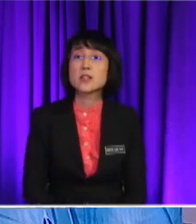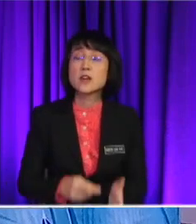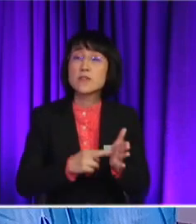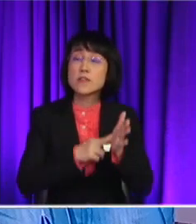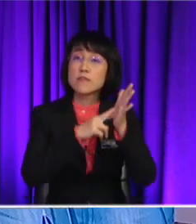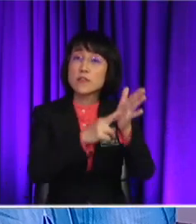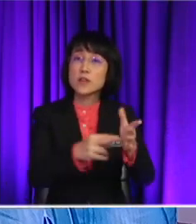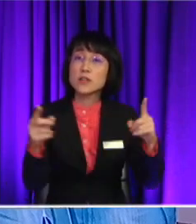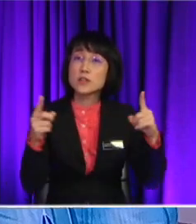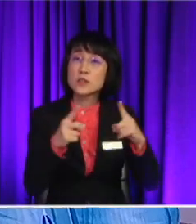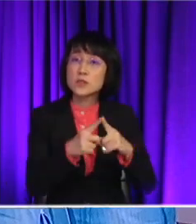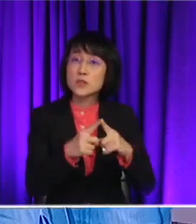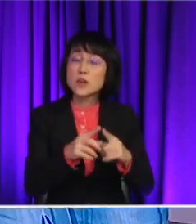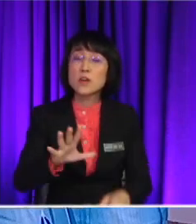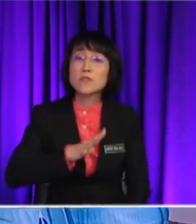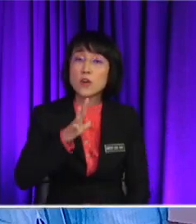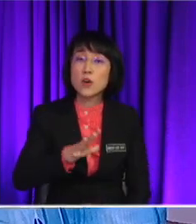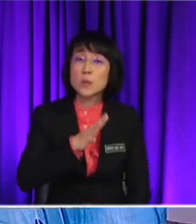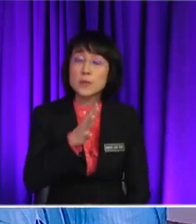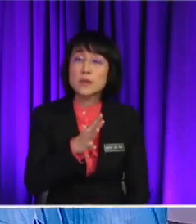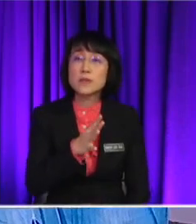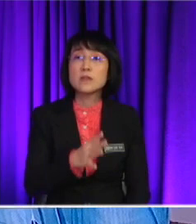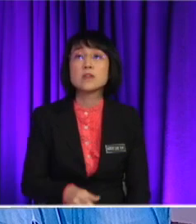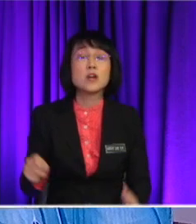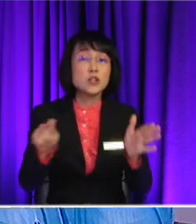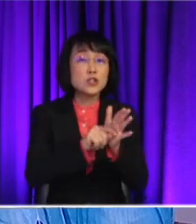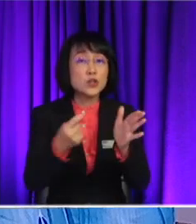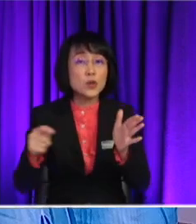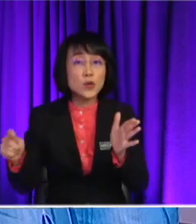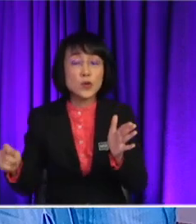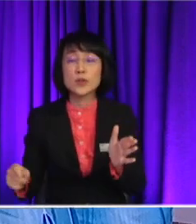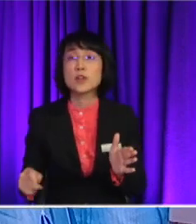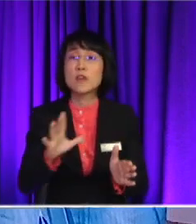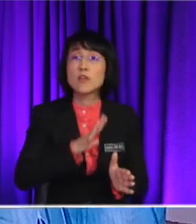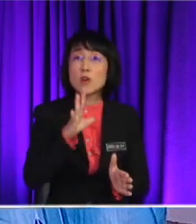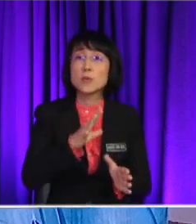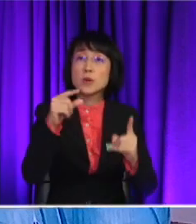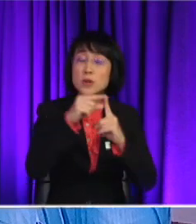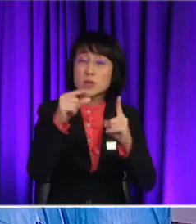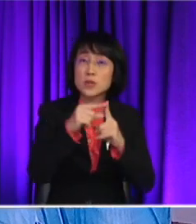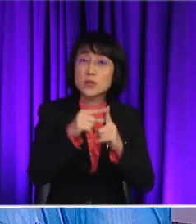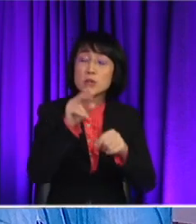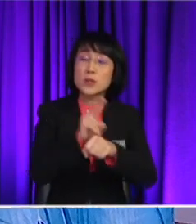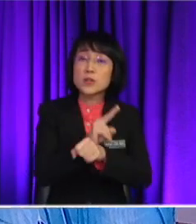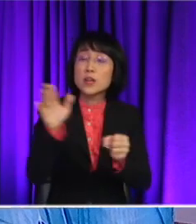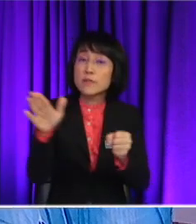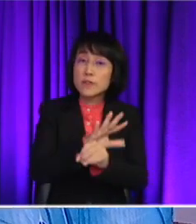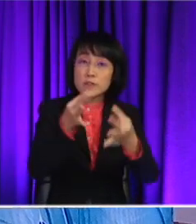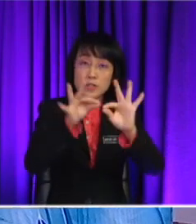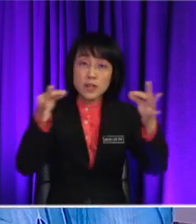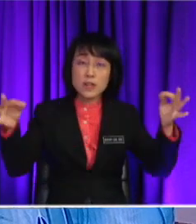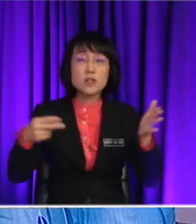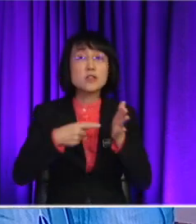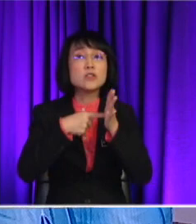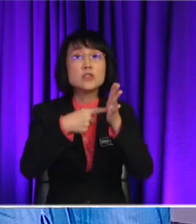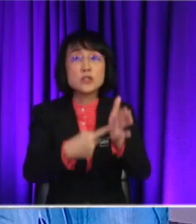to the formal tones that we are using The formal words or we use the full sentences To show that